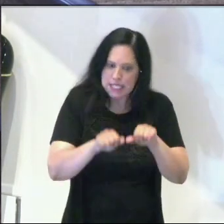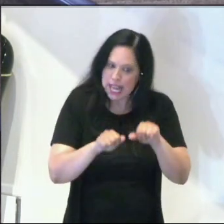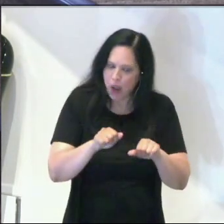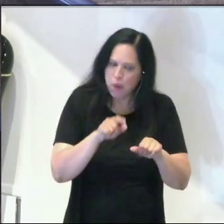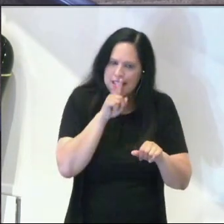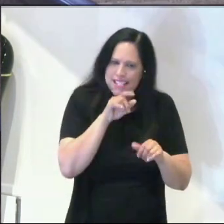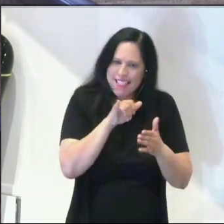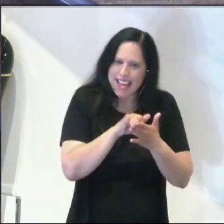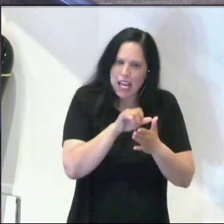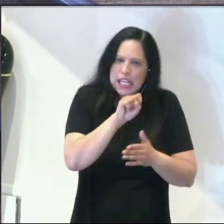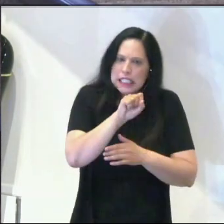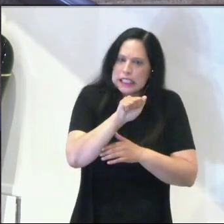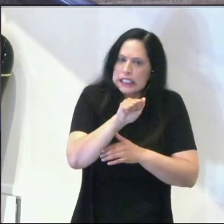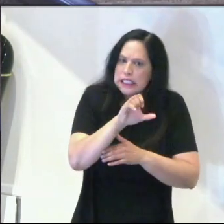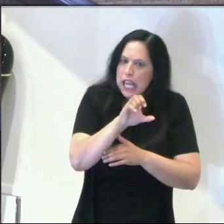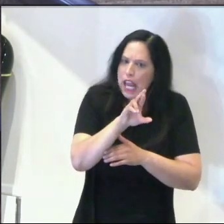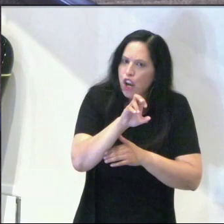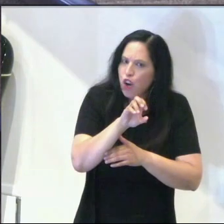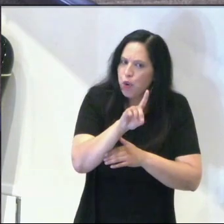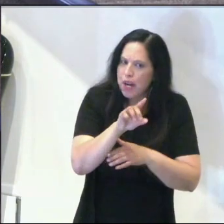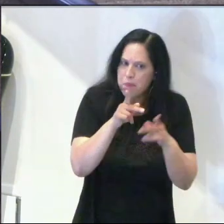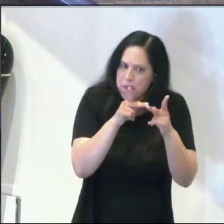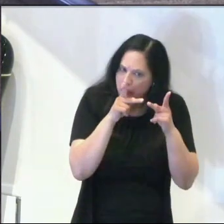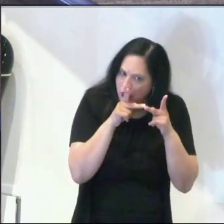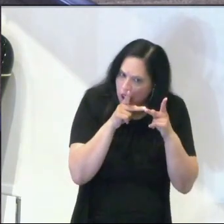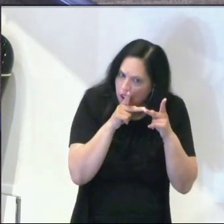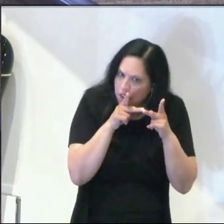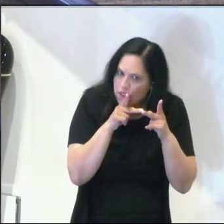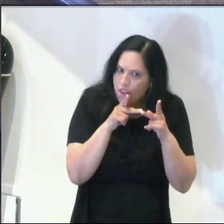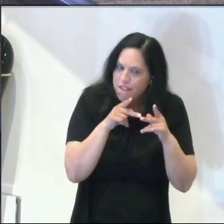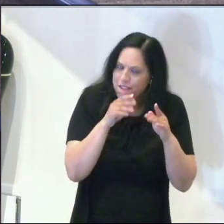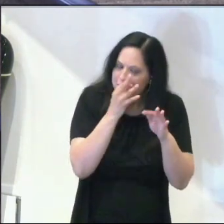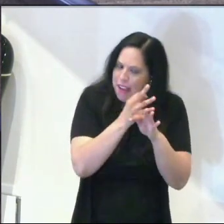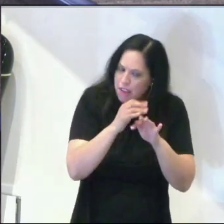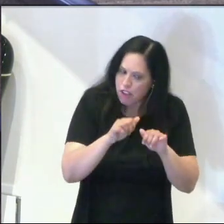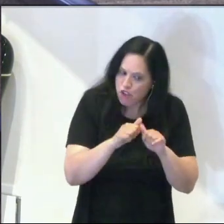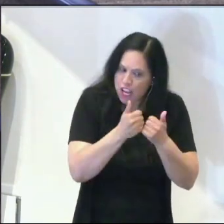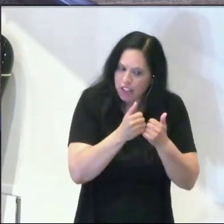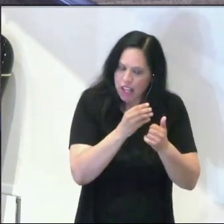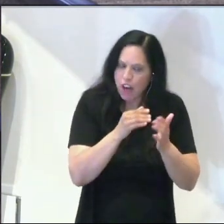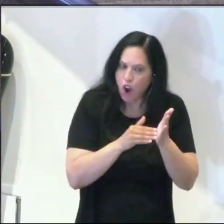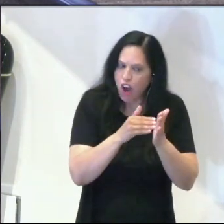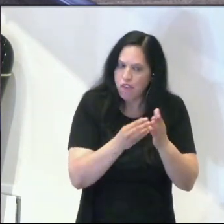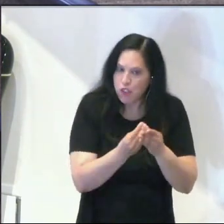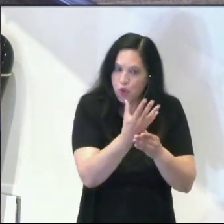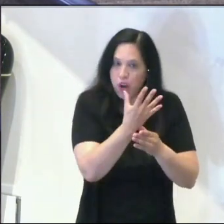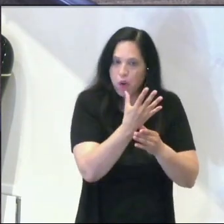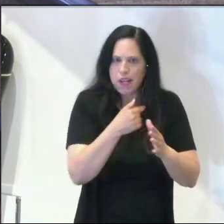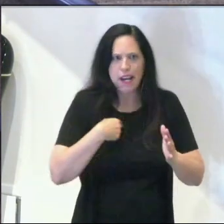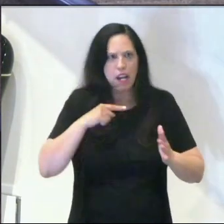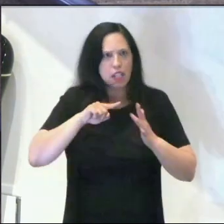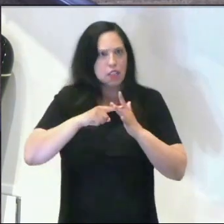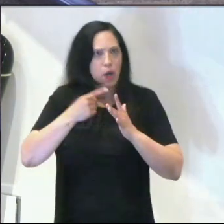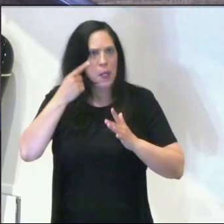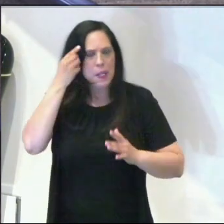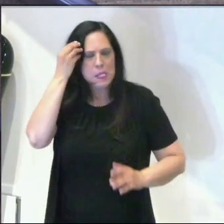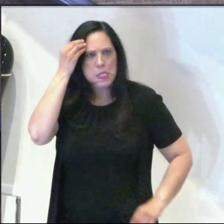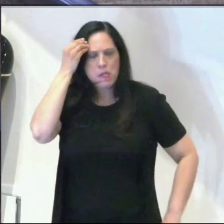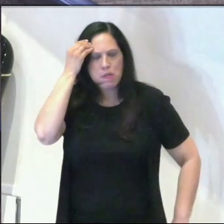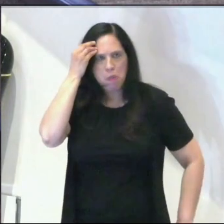space where our faith is challenged and often grows. And then I started thinking about